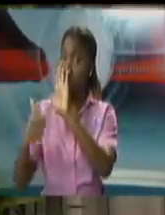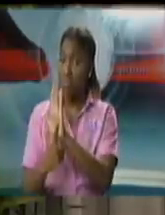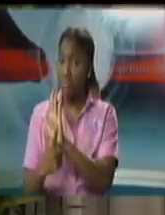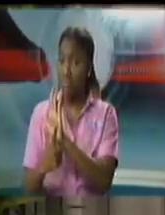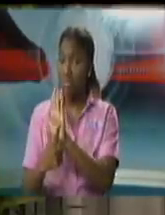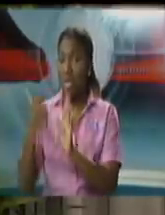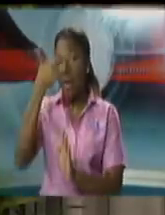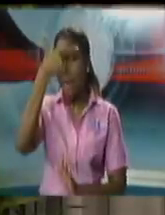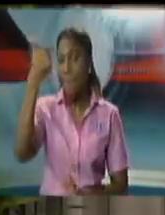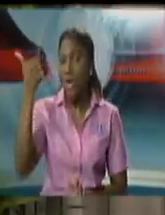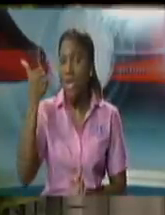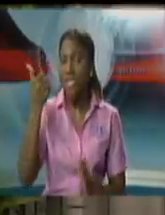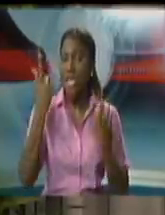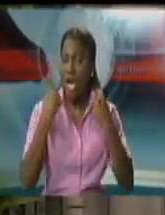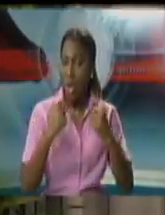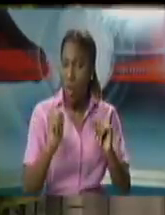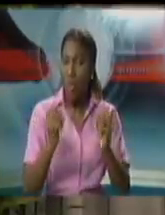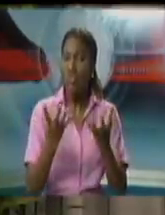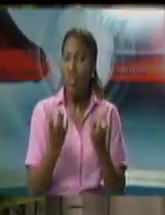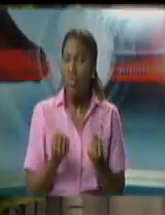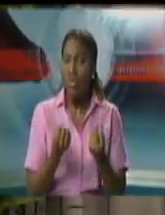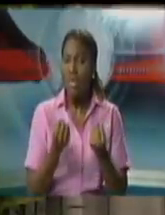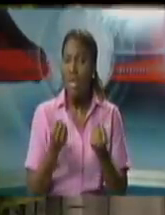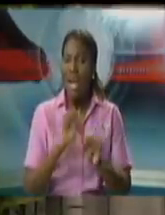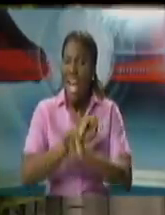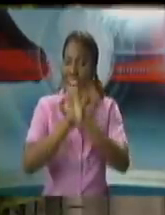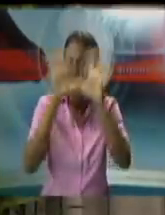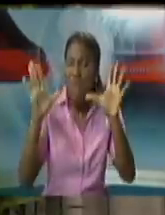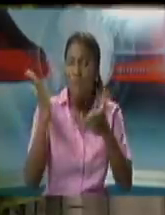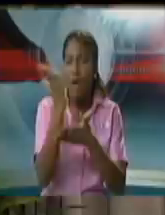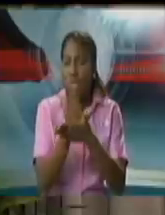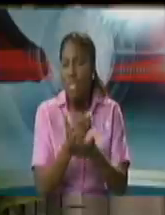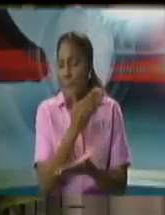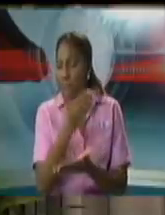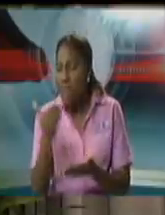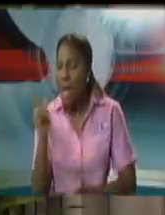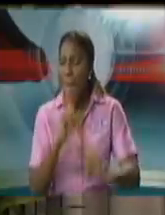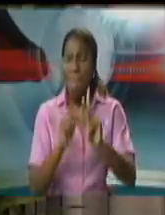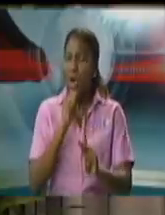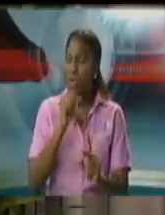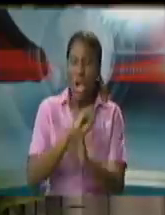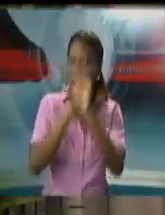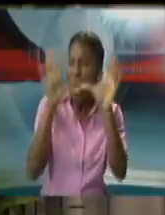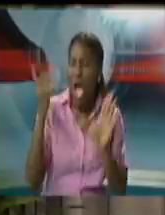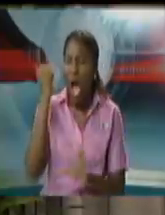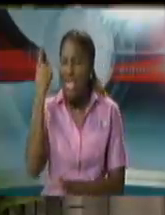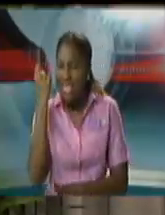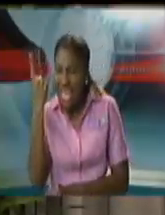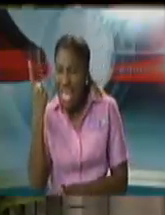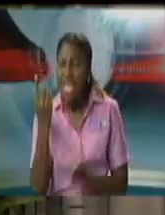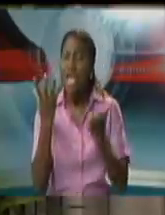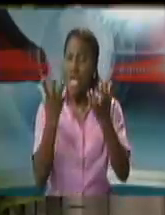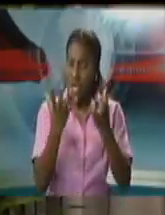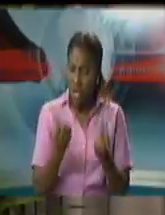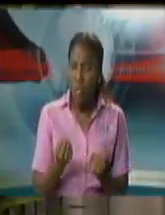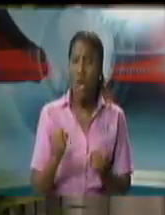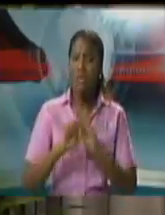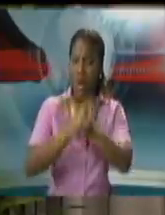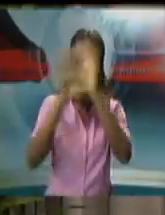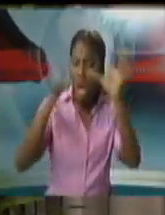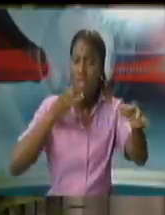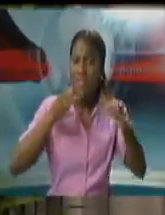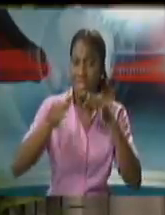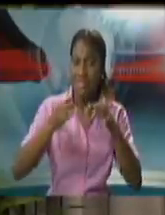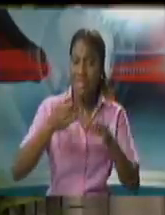attempting to further clarify some of the parameters that people have uncertainty about. I'm pleased to tell you that